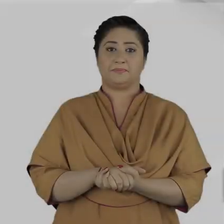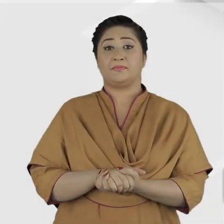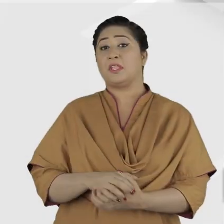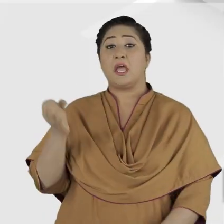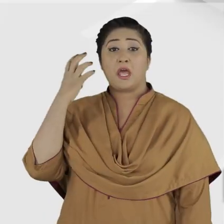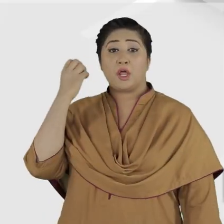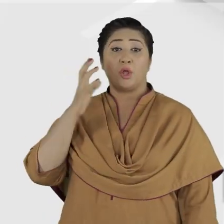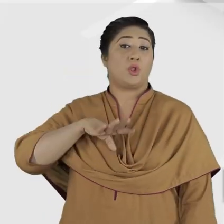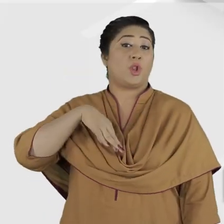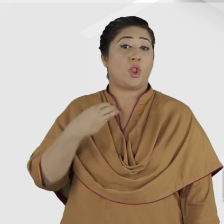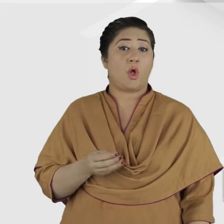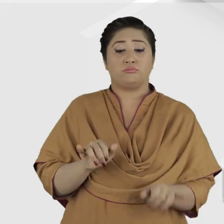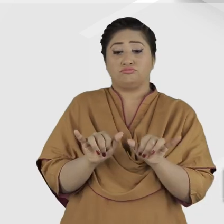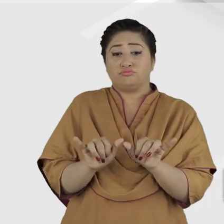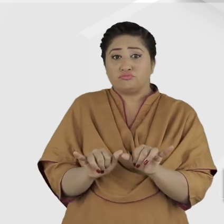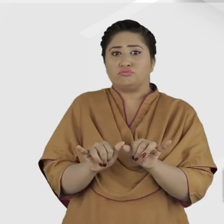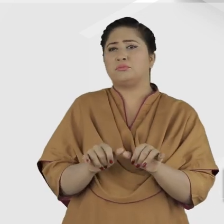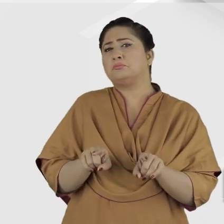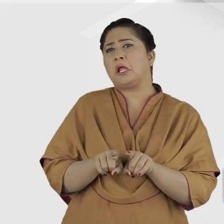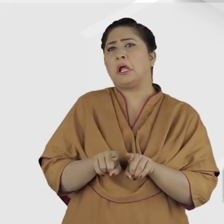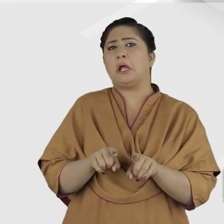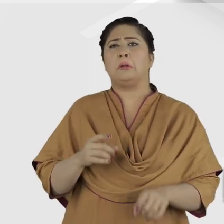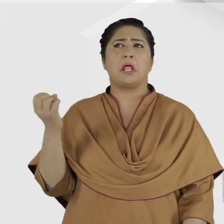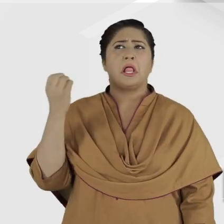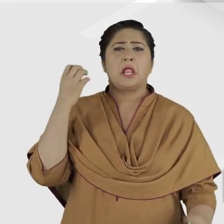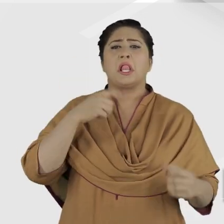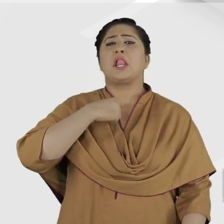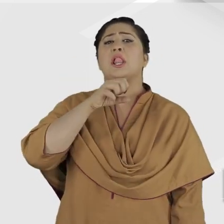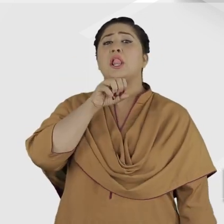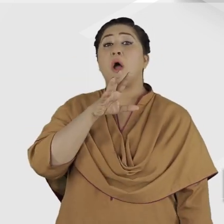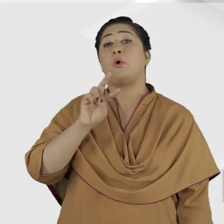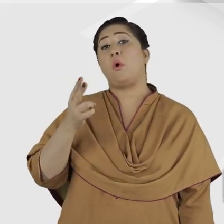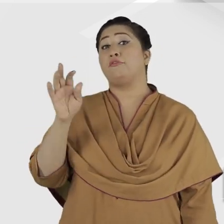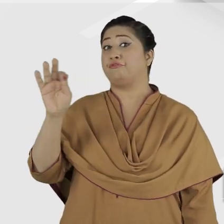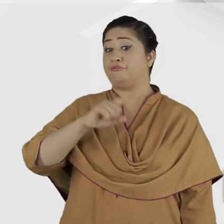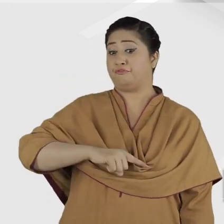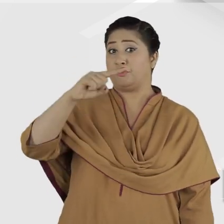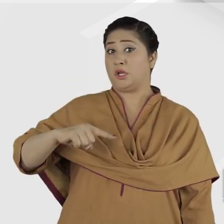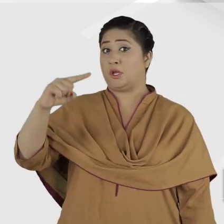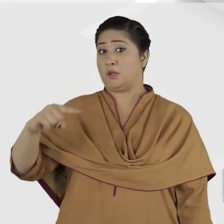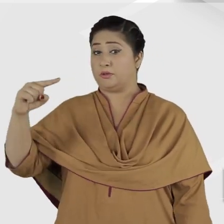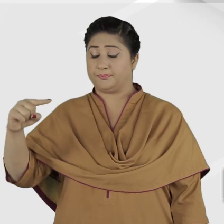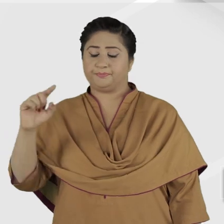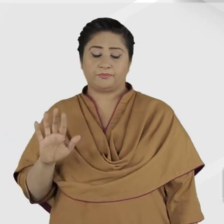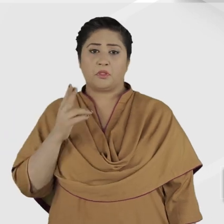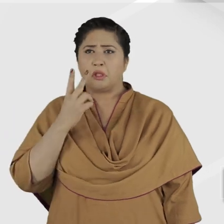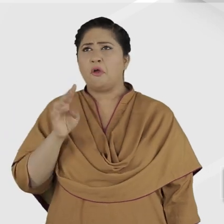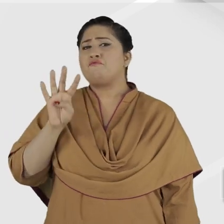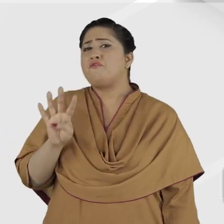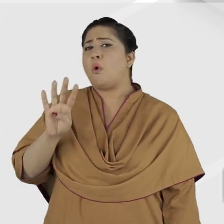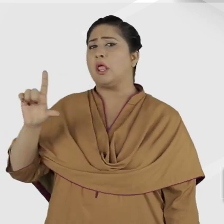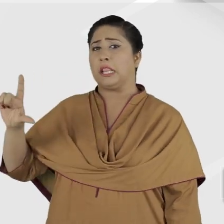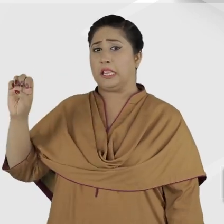Hearing loss is measured by loudness in decibels and frequency in hertz. There